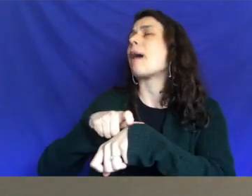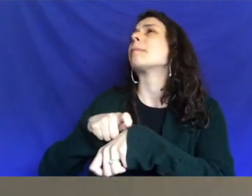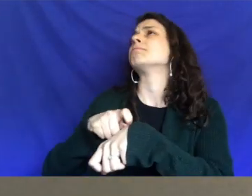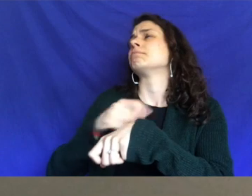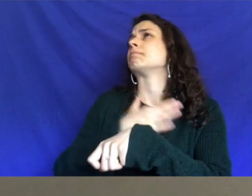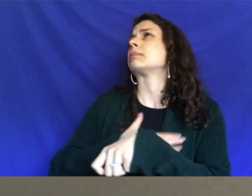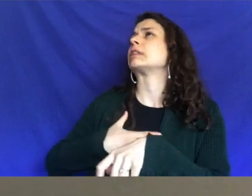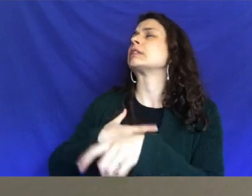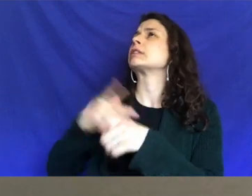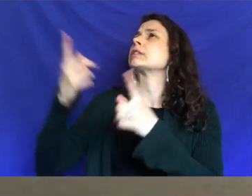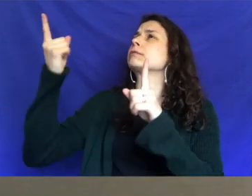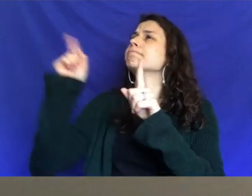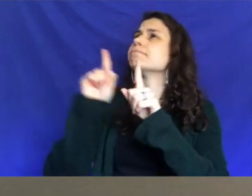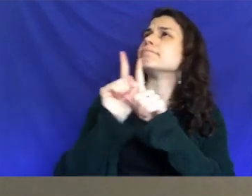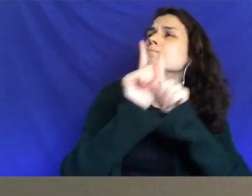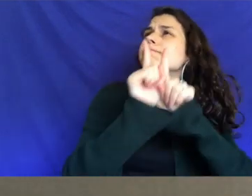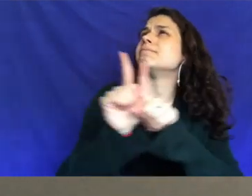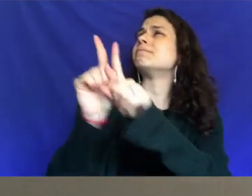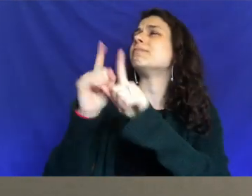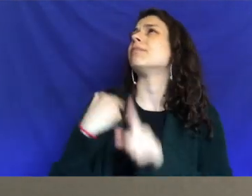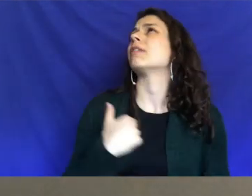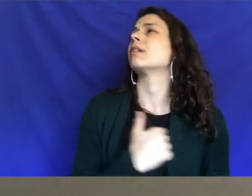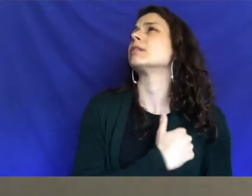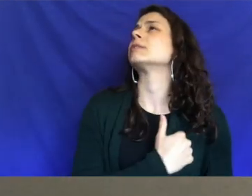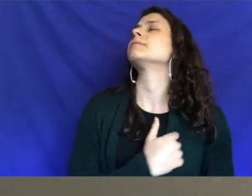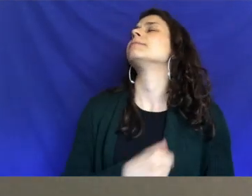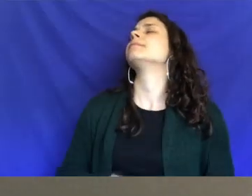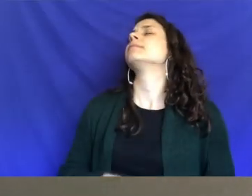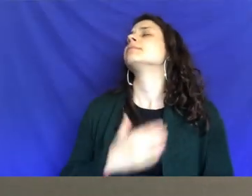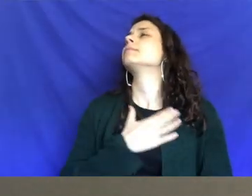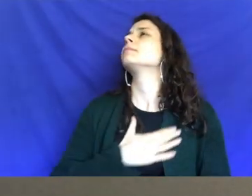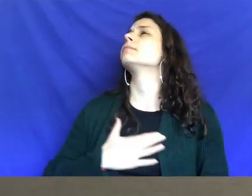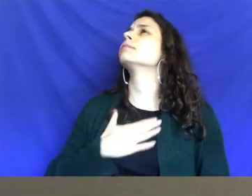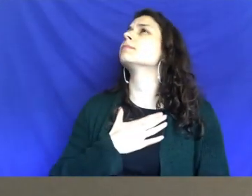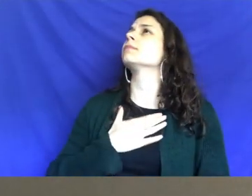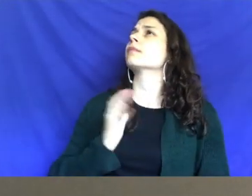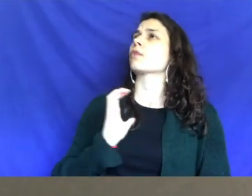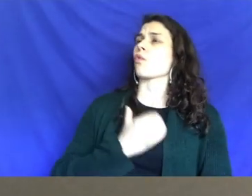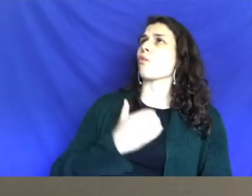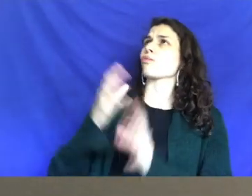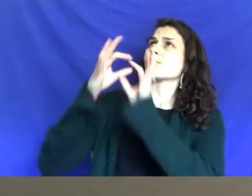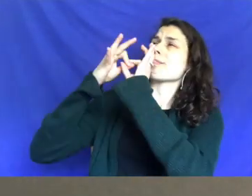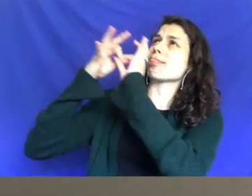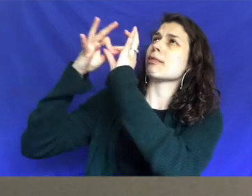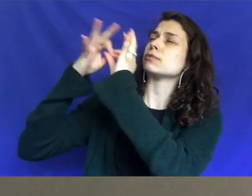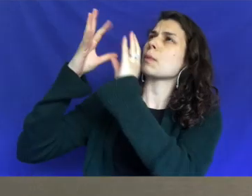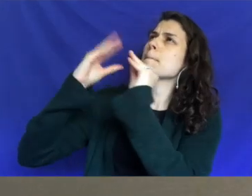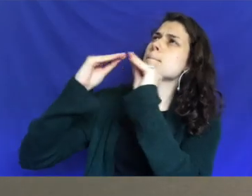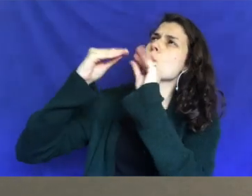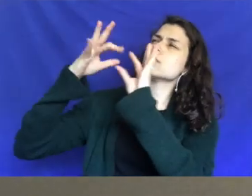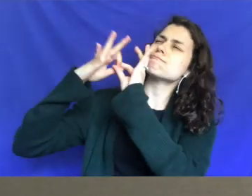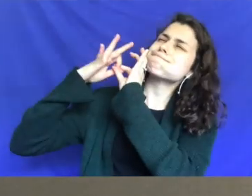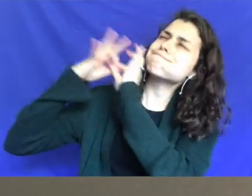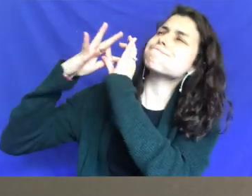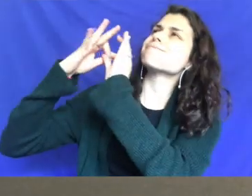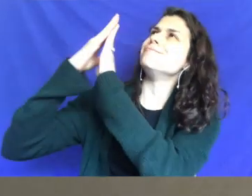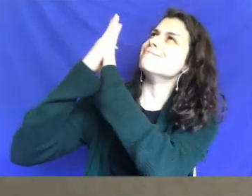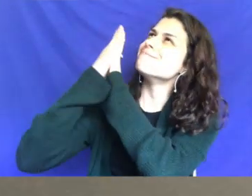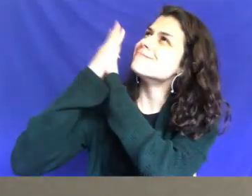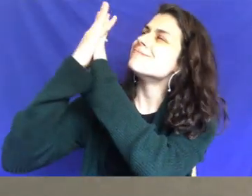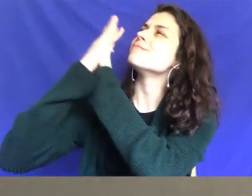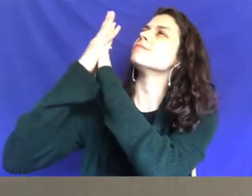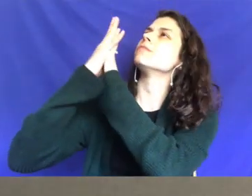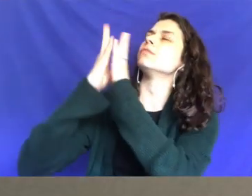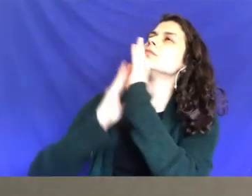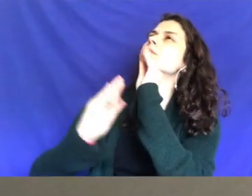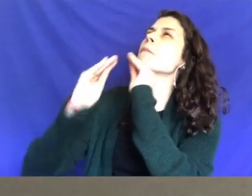everybody and that, um, you would make us be more, make us our relationship with Jesus and God be closer, God, that you would make us